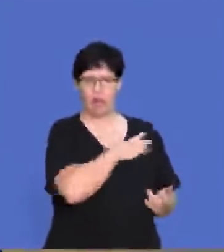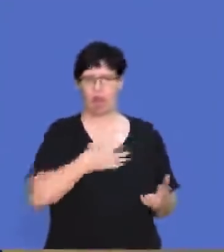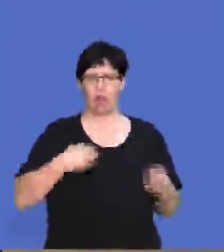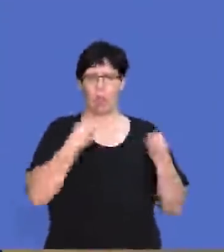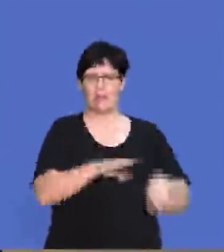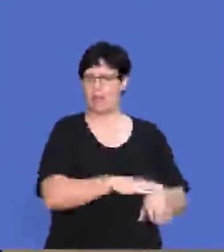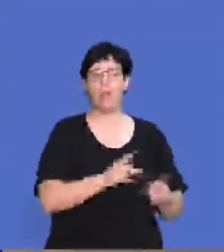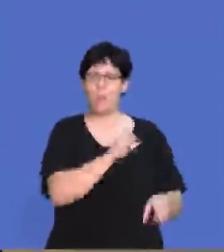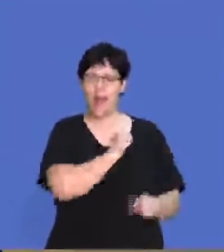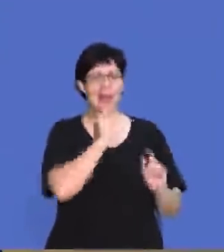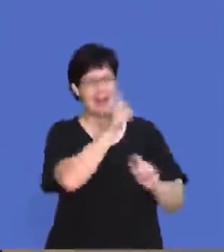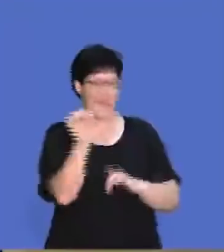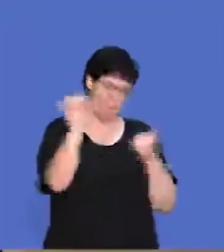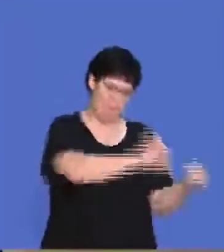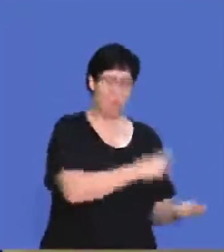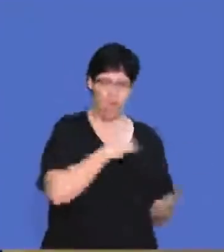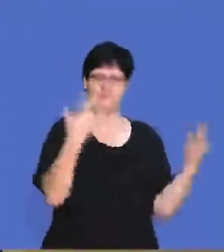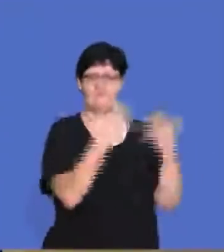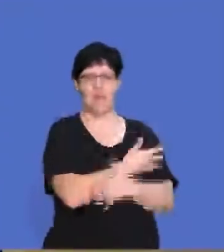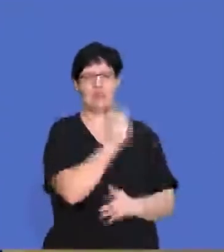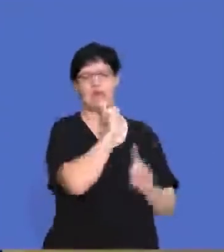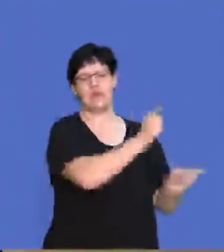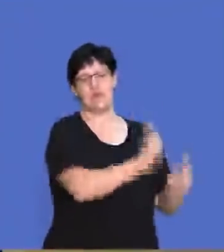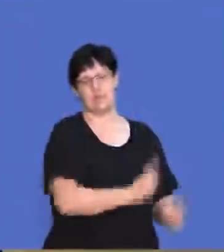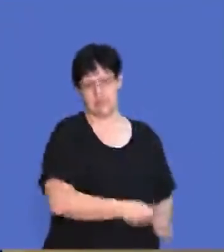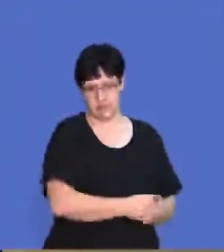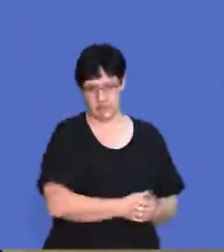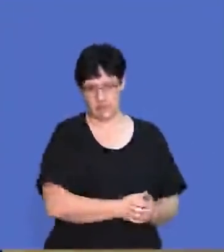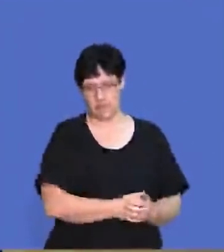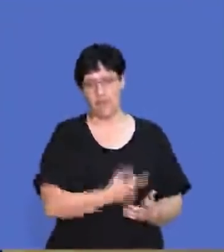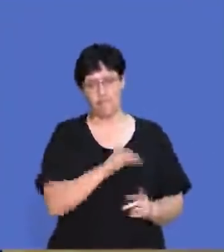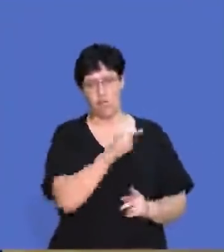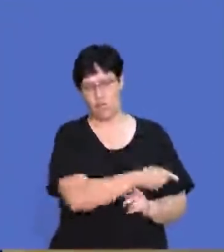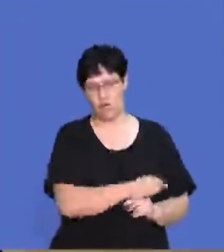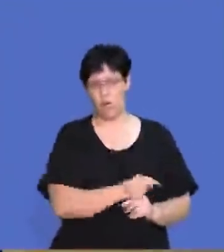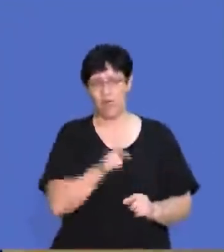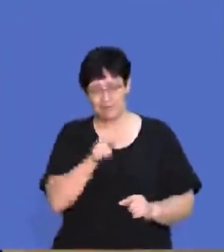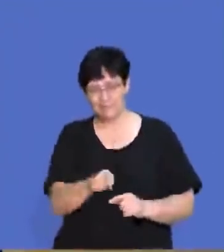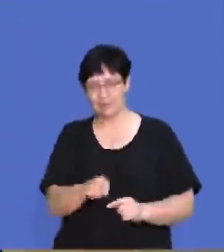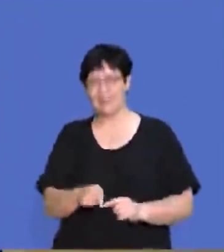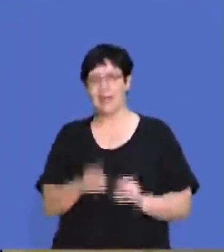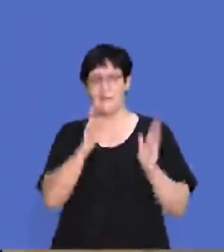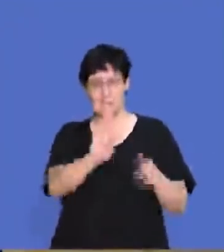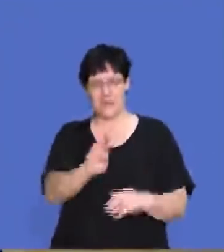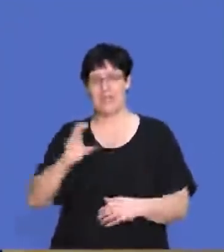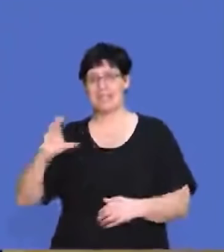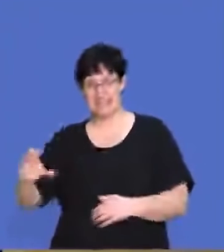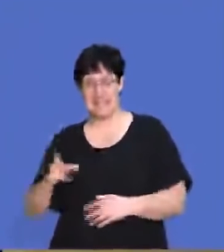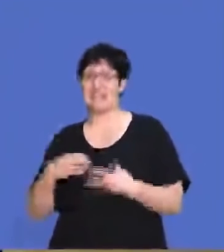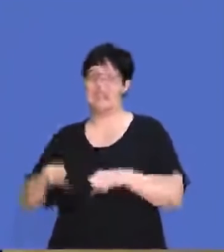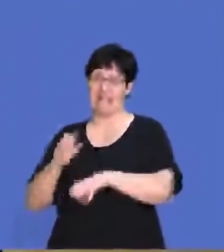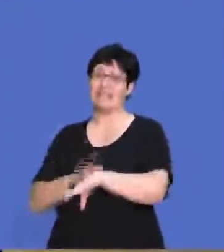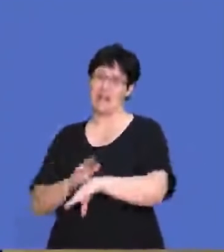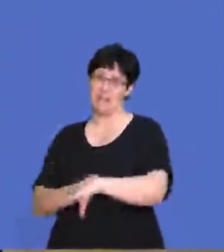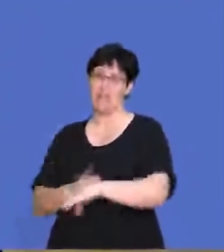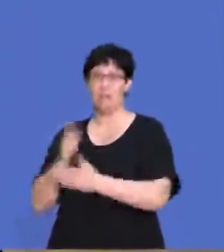stuck there because you can always go back to them and it's very quick to write the answers down for that compared to your Section